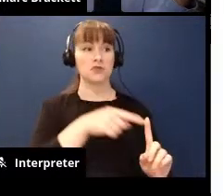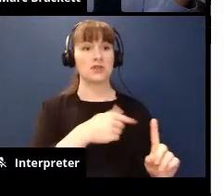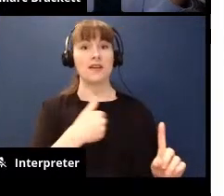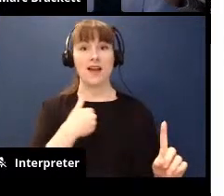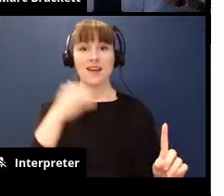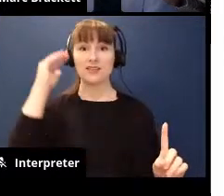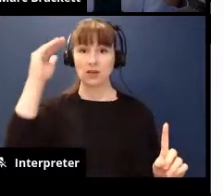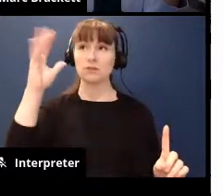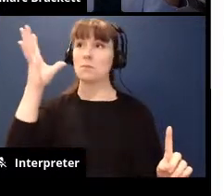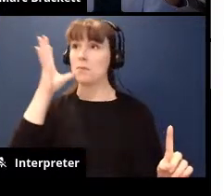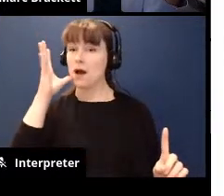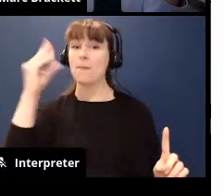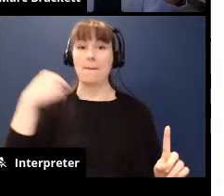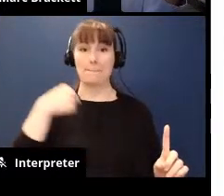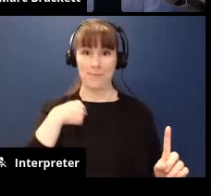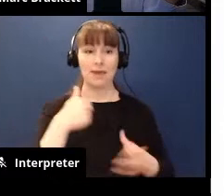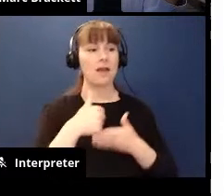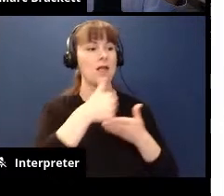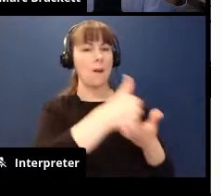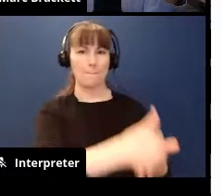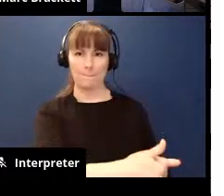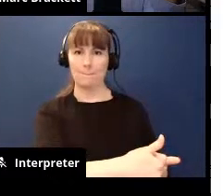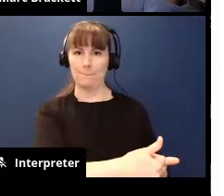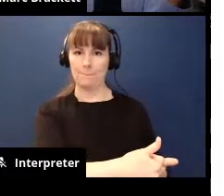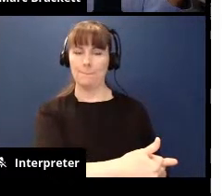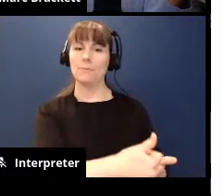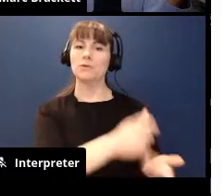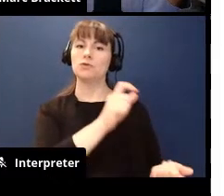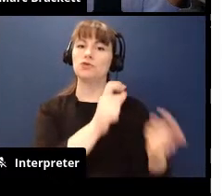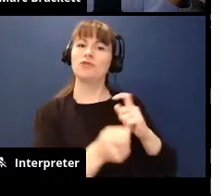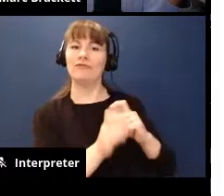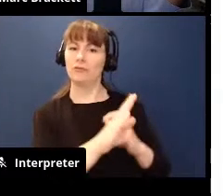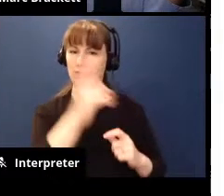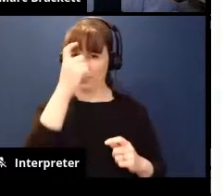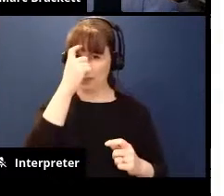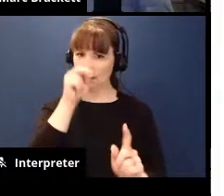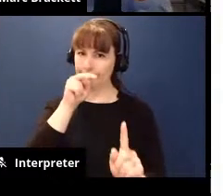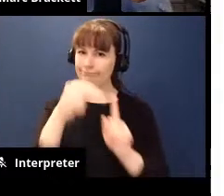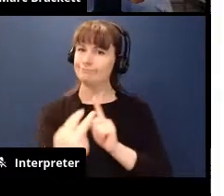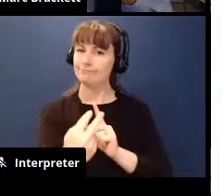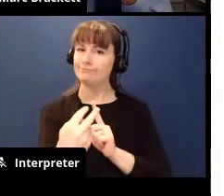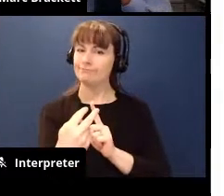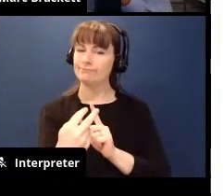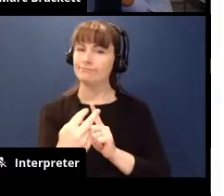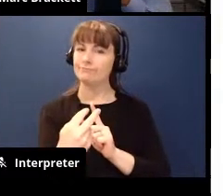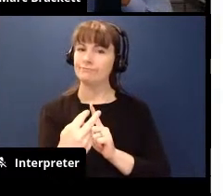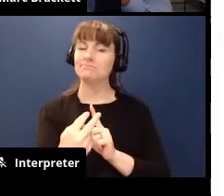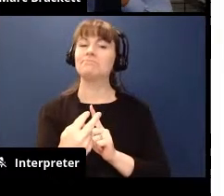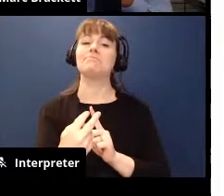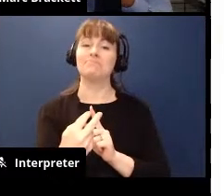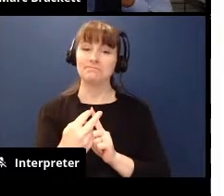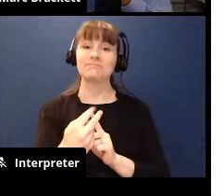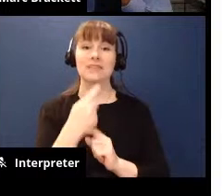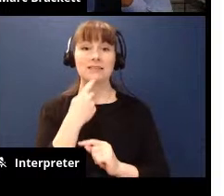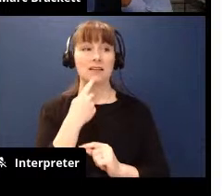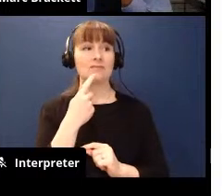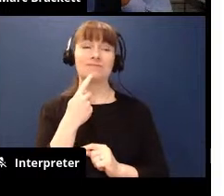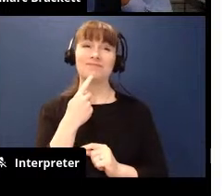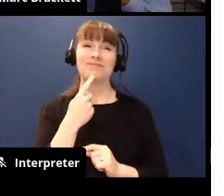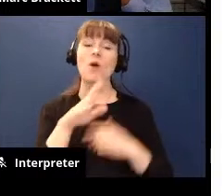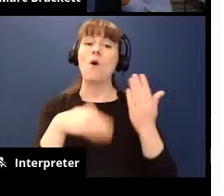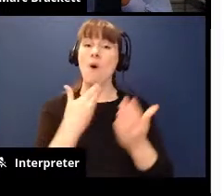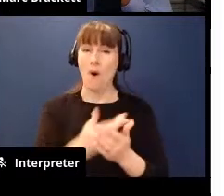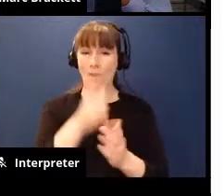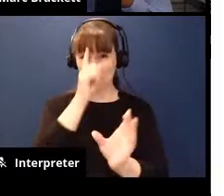me who were helping her to shift her thinking and i would say of all the strategies that we have in